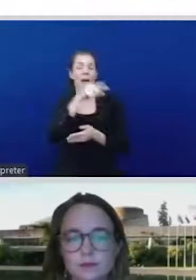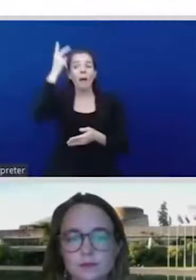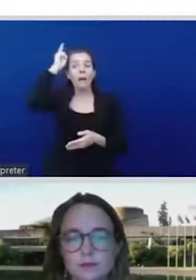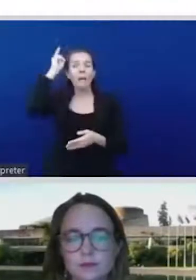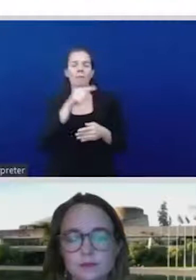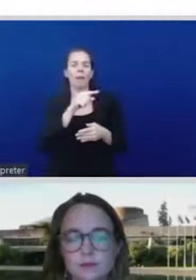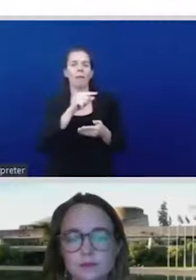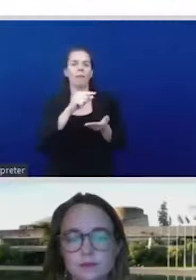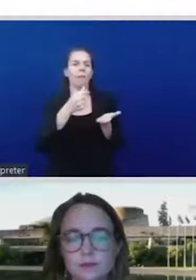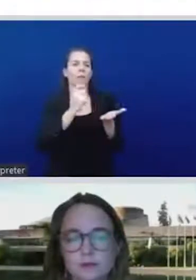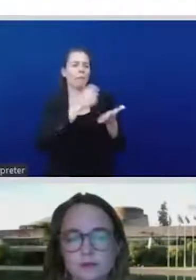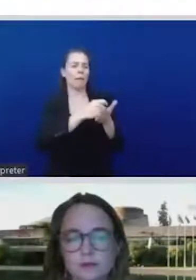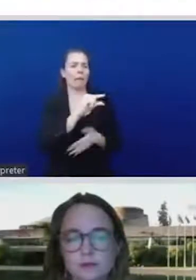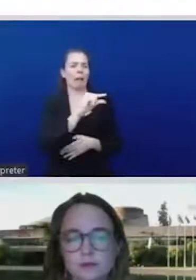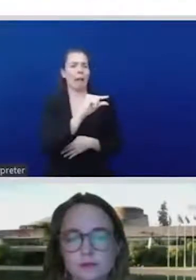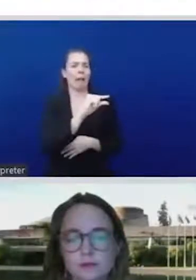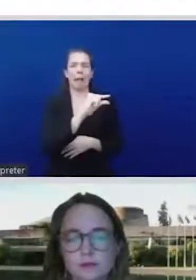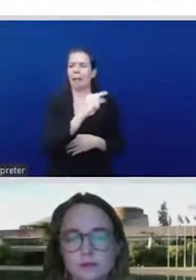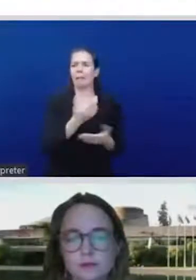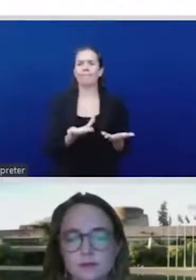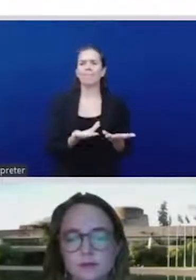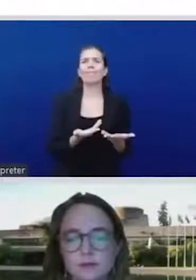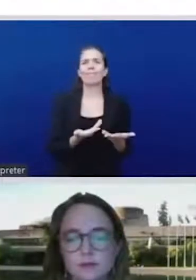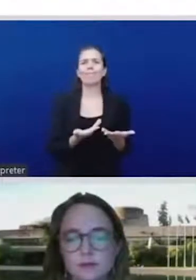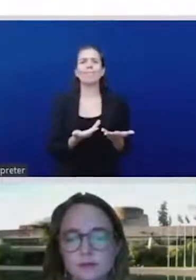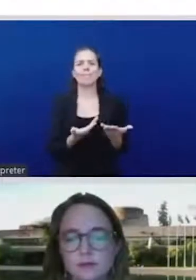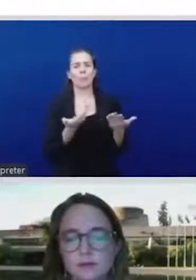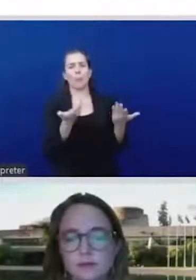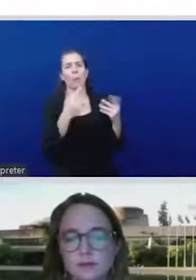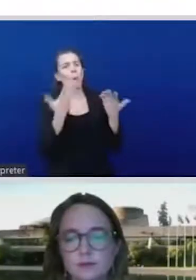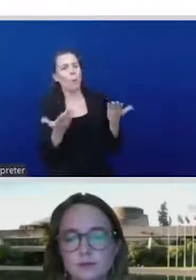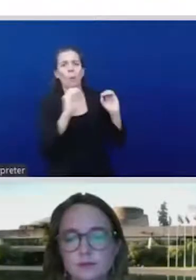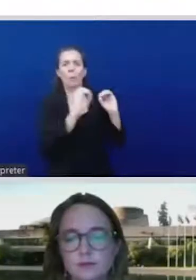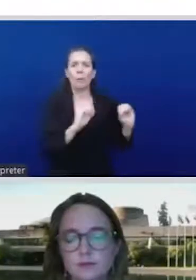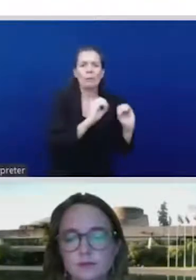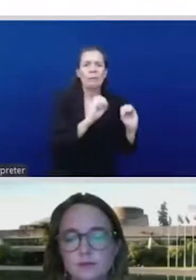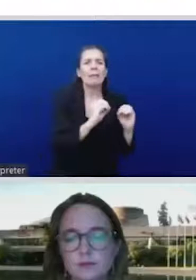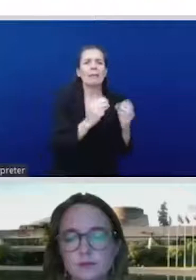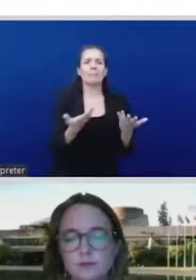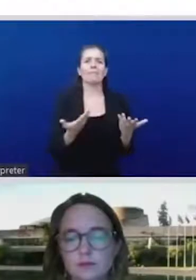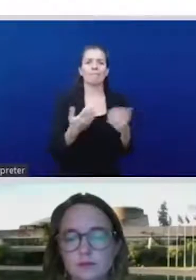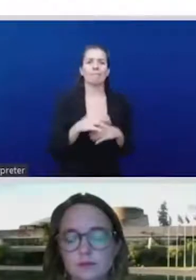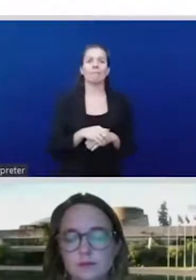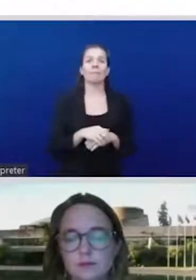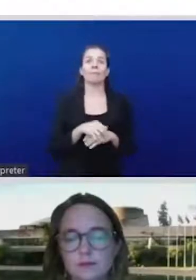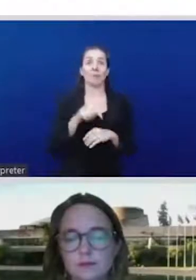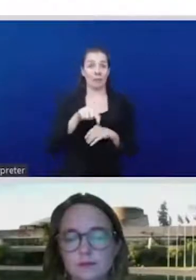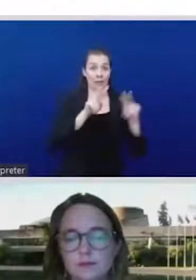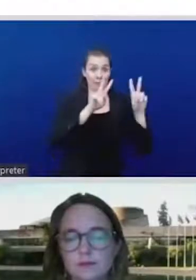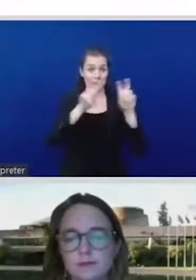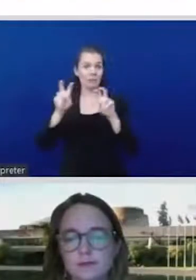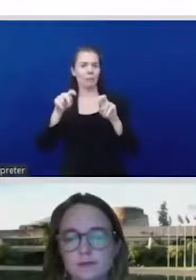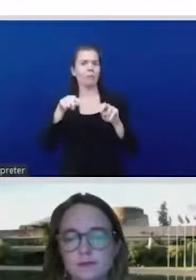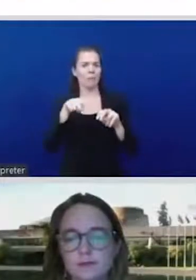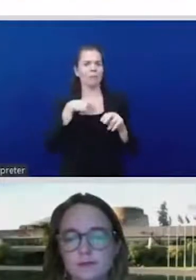issues that I found for some of our women, indigenous women, and a barrier is that some of them face